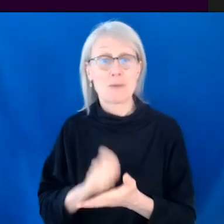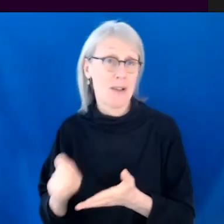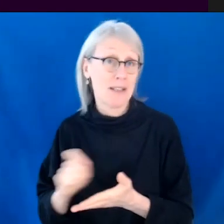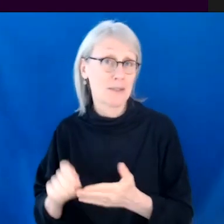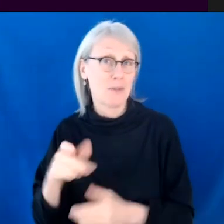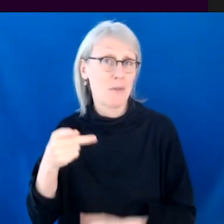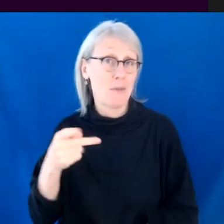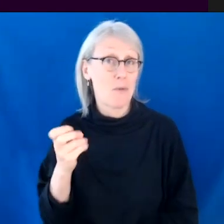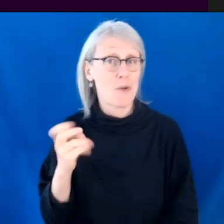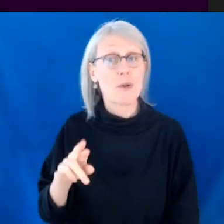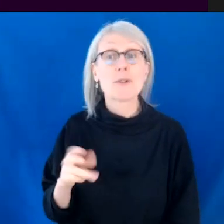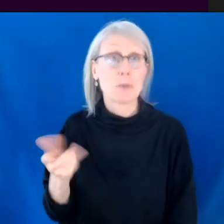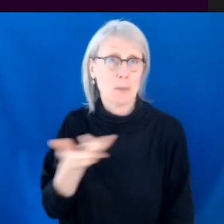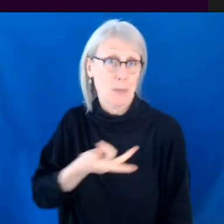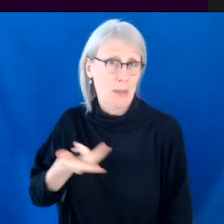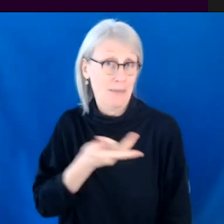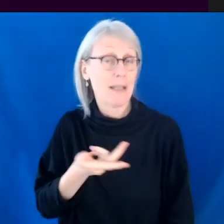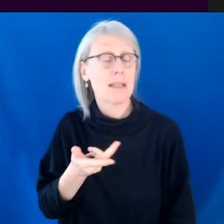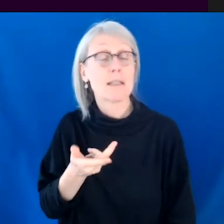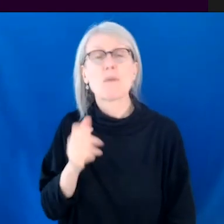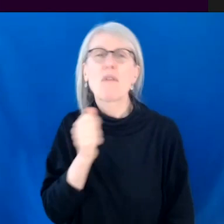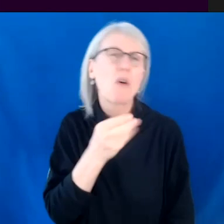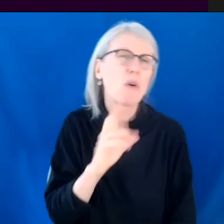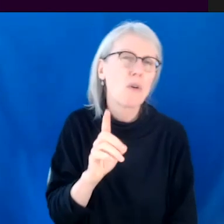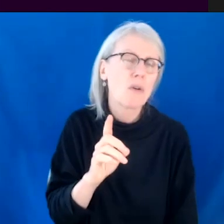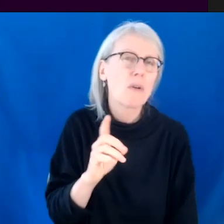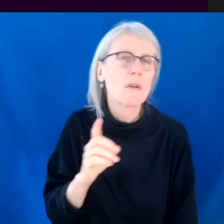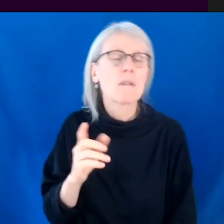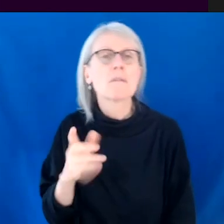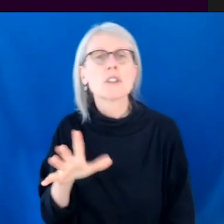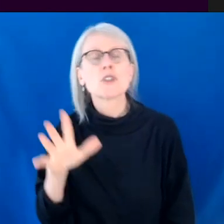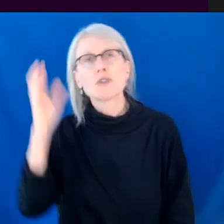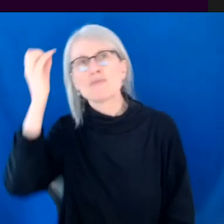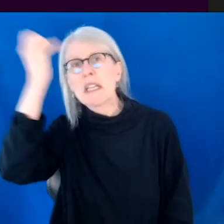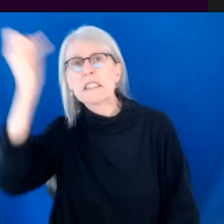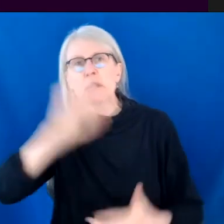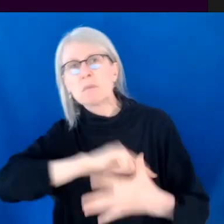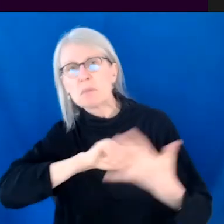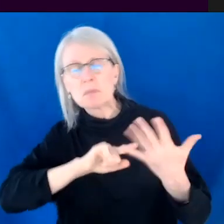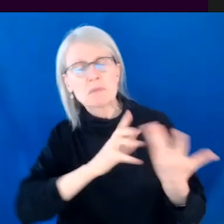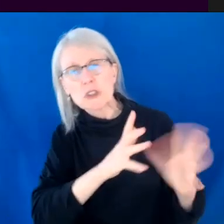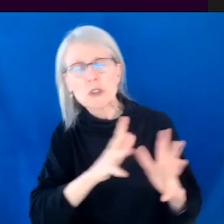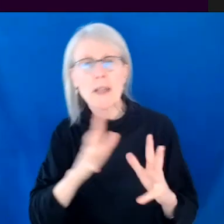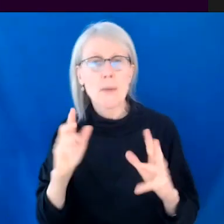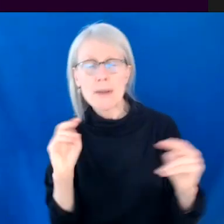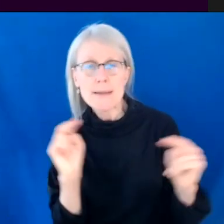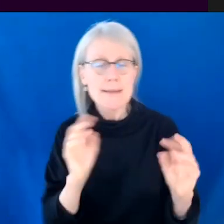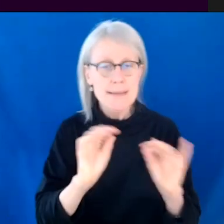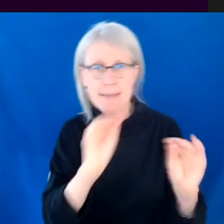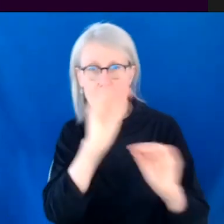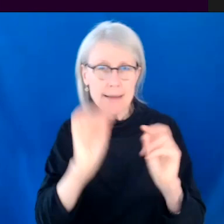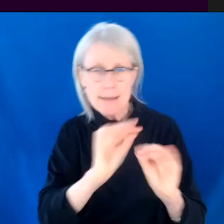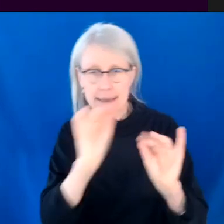so, uh, Arnold and Anne-Marie and I were all in the room. So Arnold had come, had kind of come with the series idea and we started to work on it. Um, and